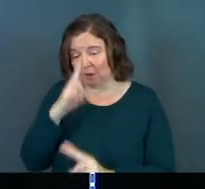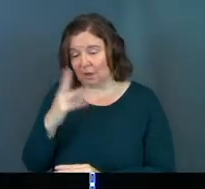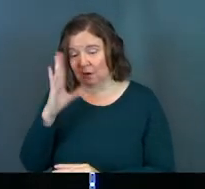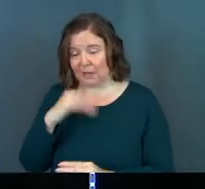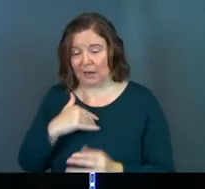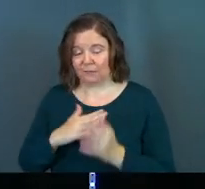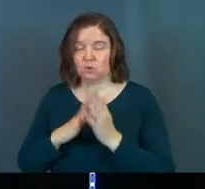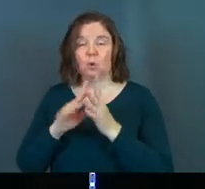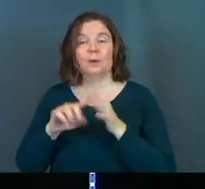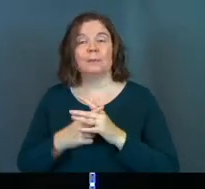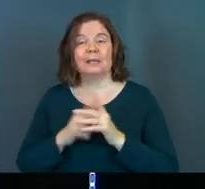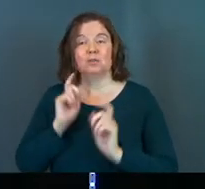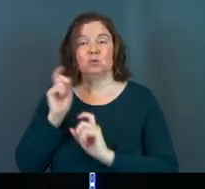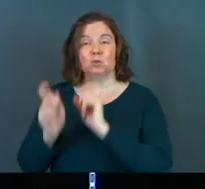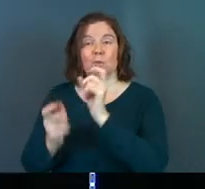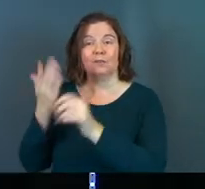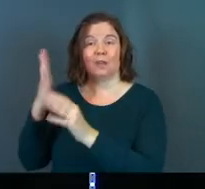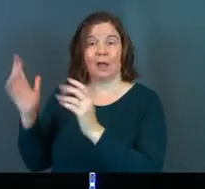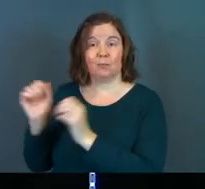God. And I got to pray.